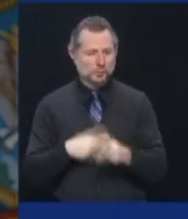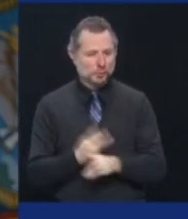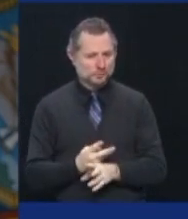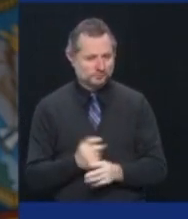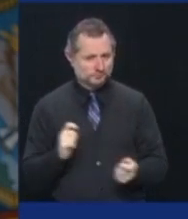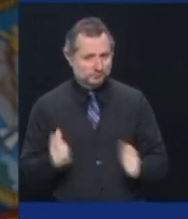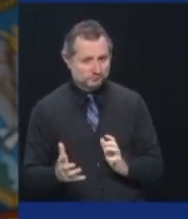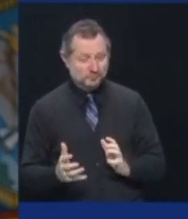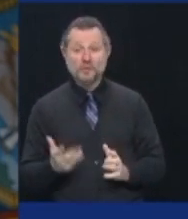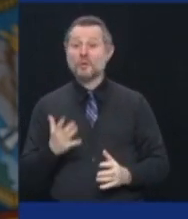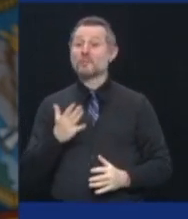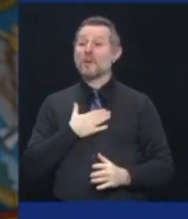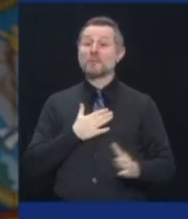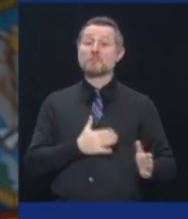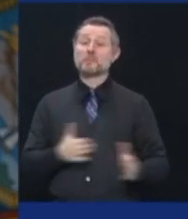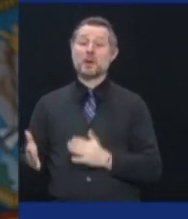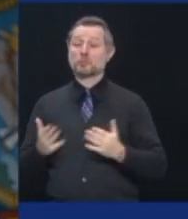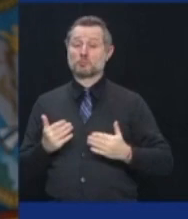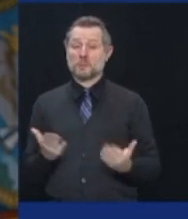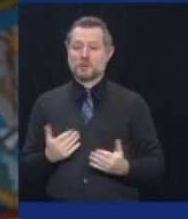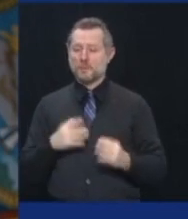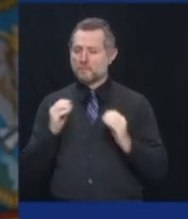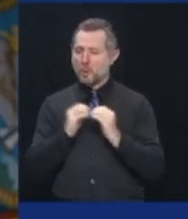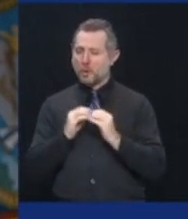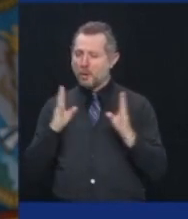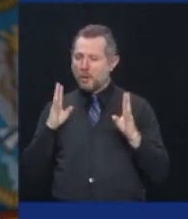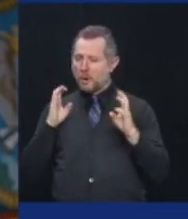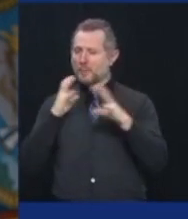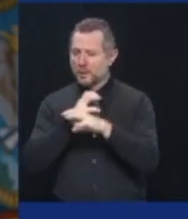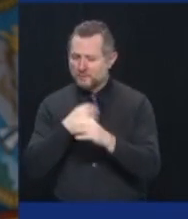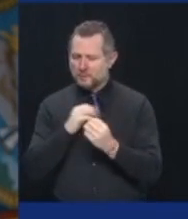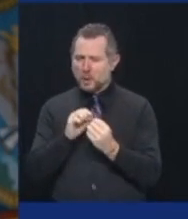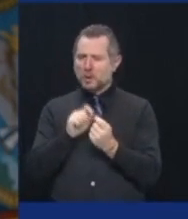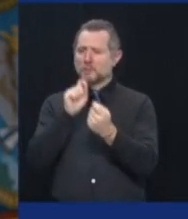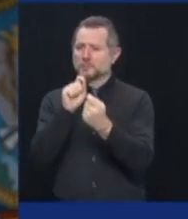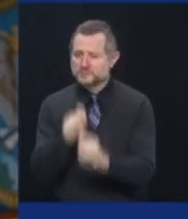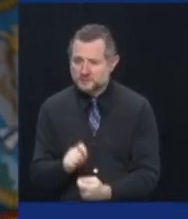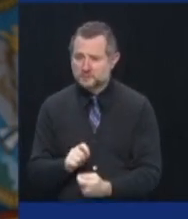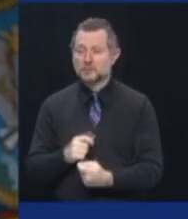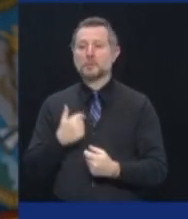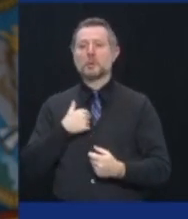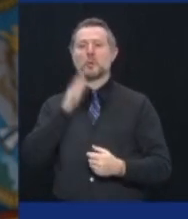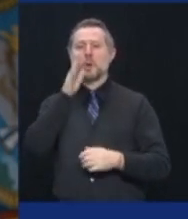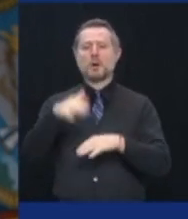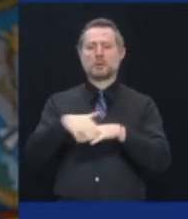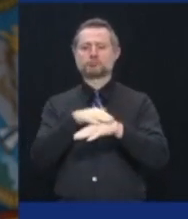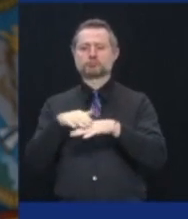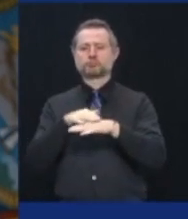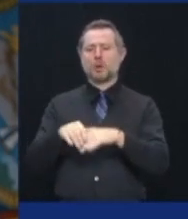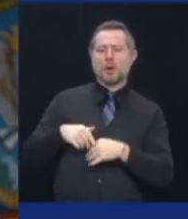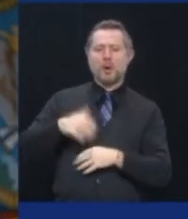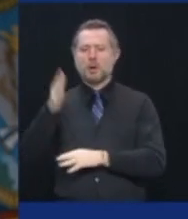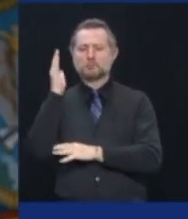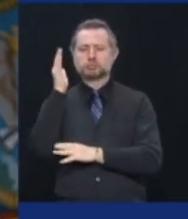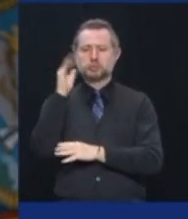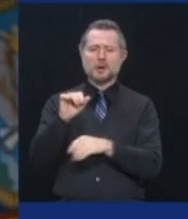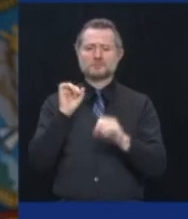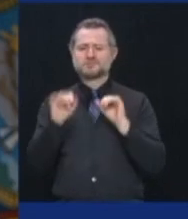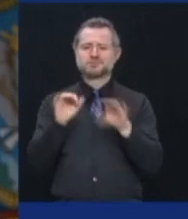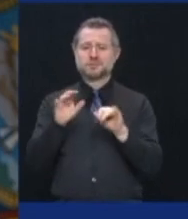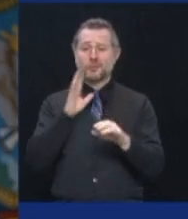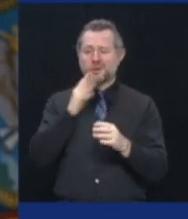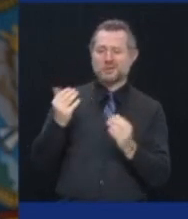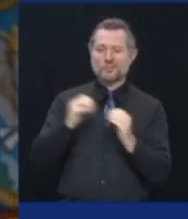our plan is more complex and detailed. I will give an overview today, and then three additional presentations of